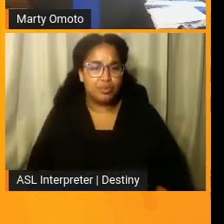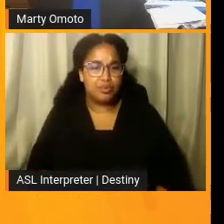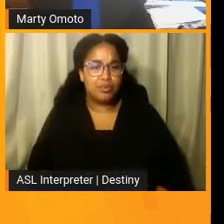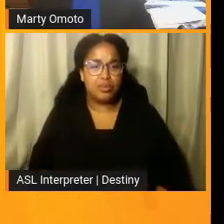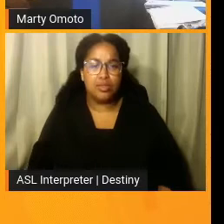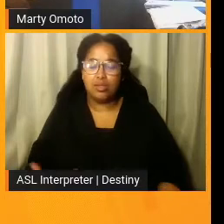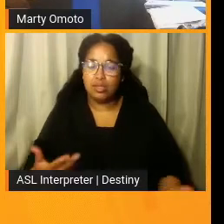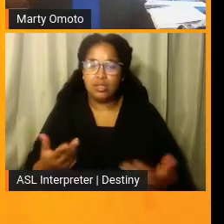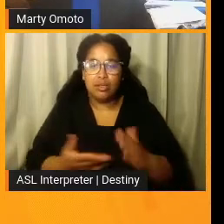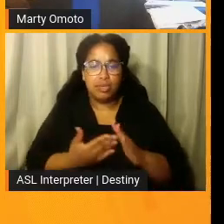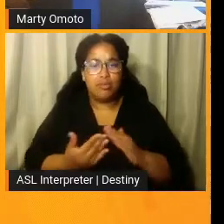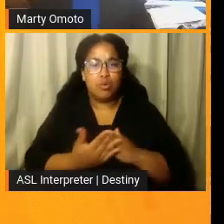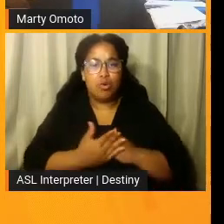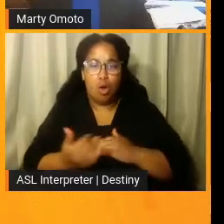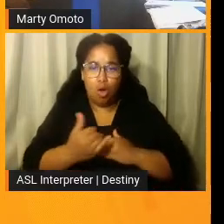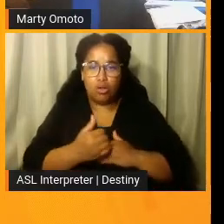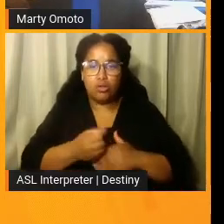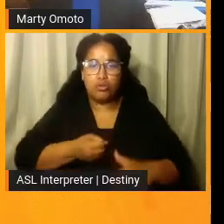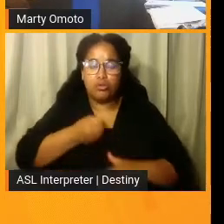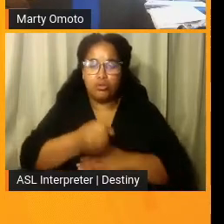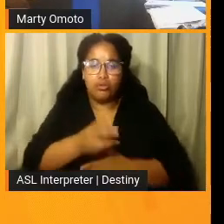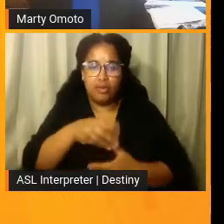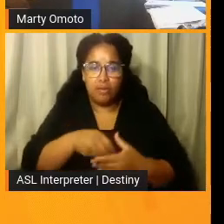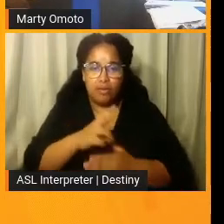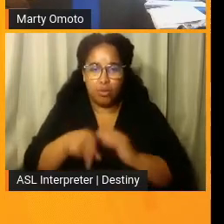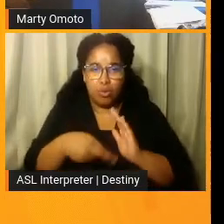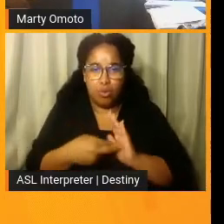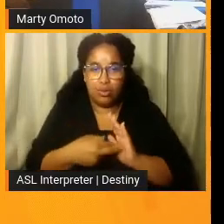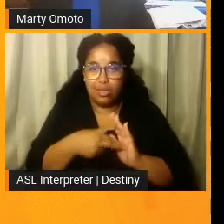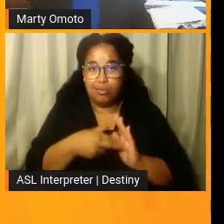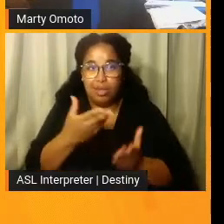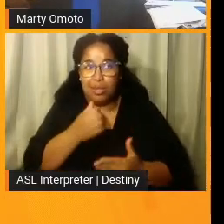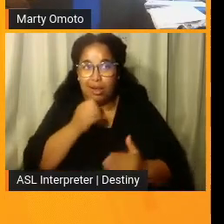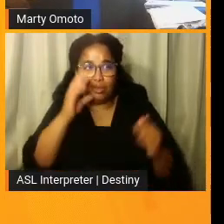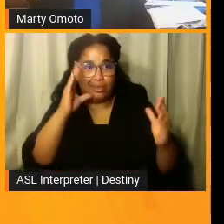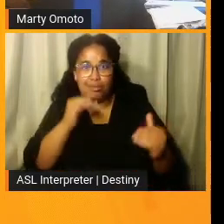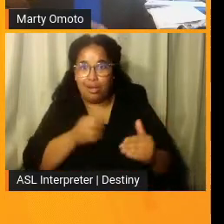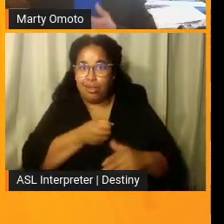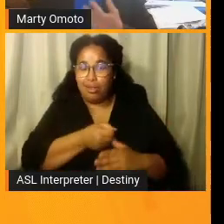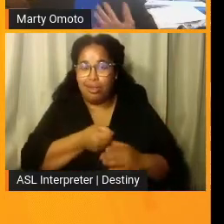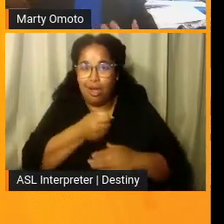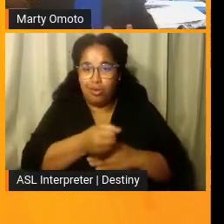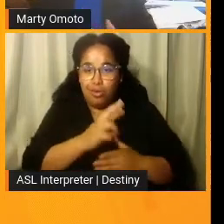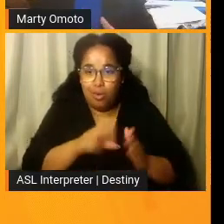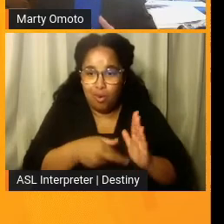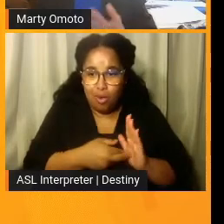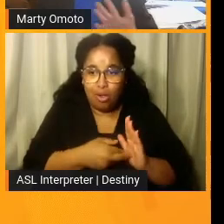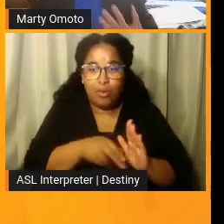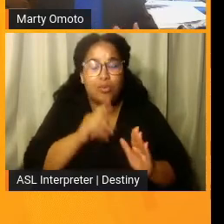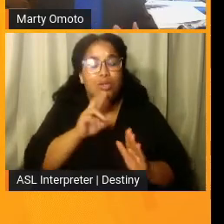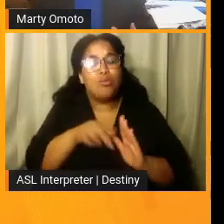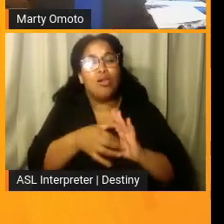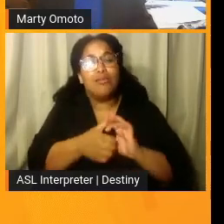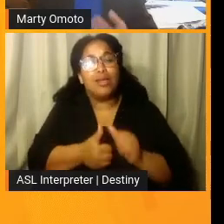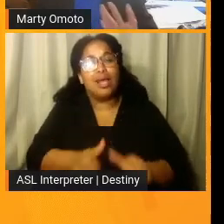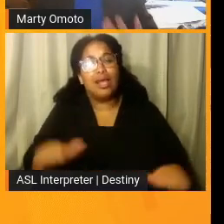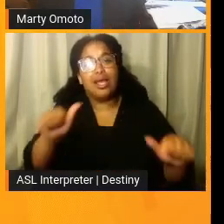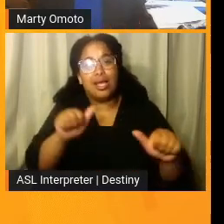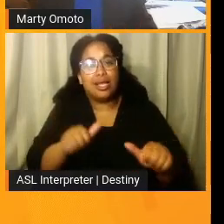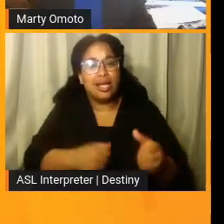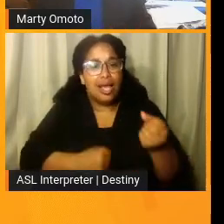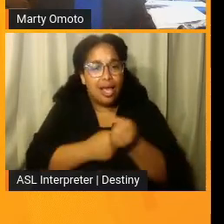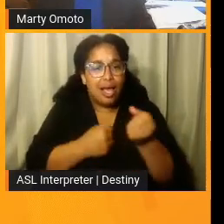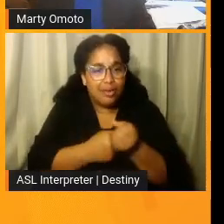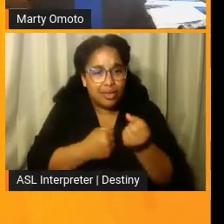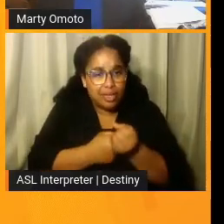upon to do things that we are not expected to do. And I think, uh, one of the roles of any advocate of any decent person is you